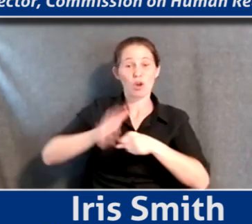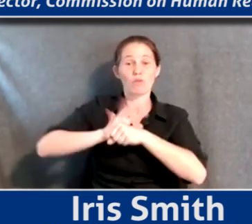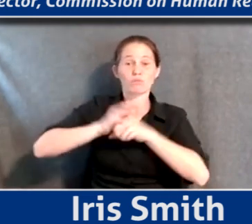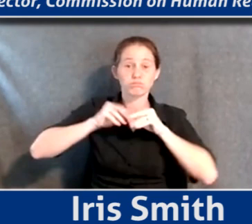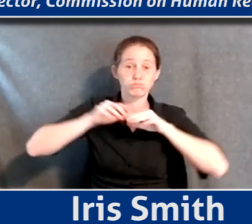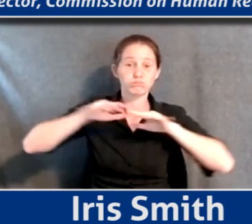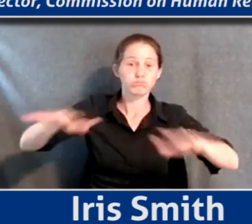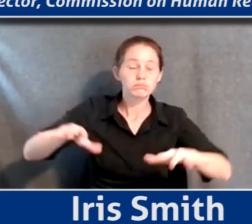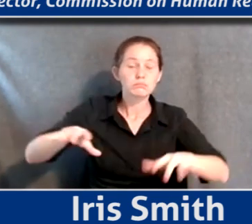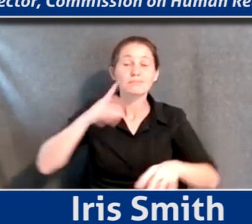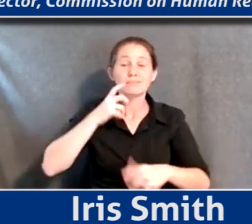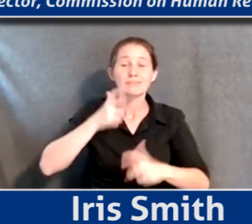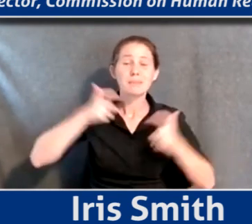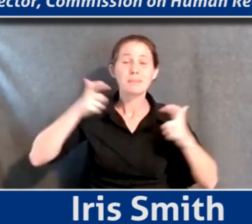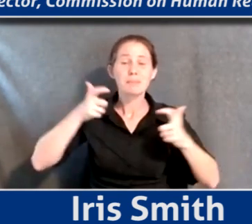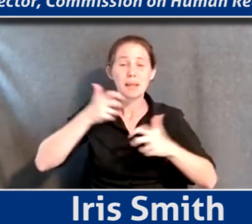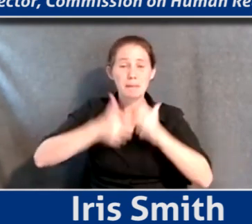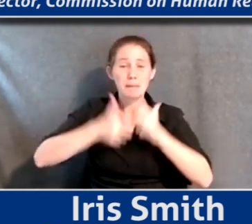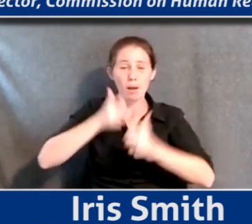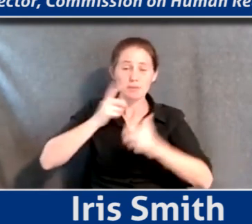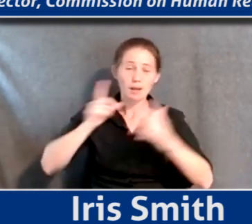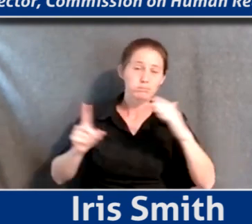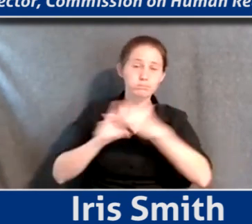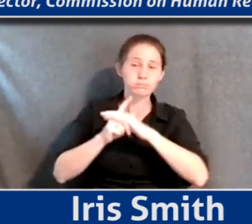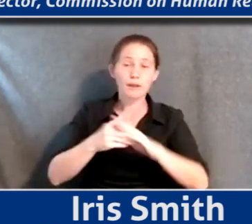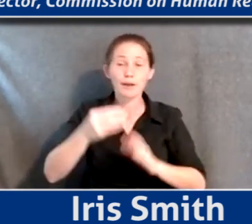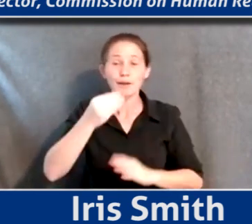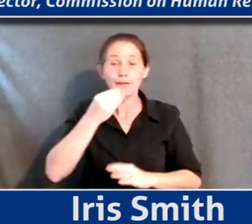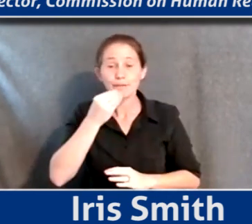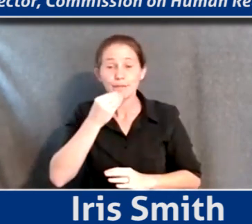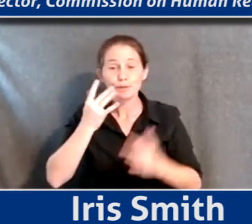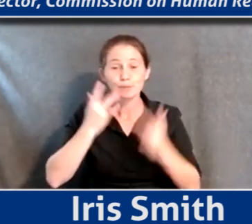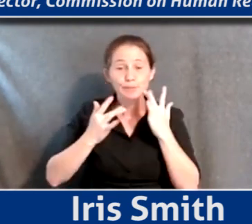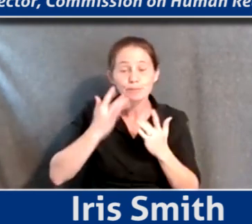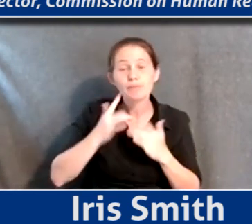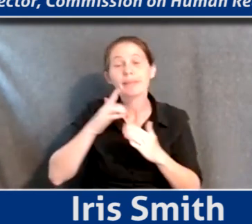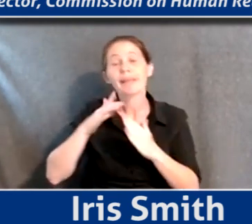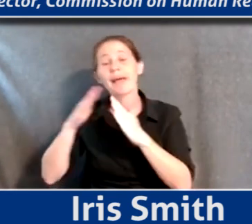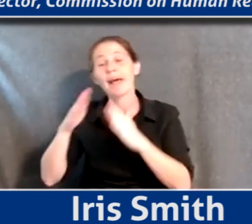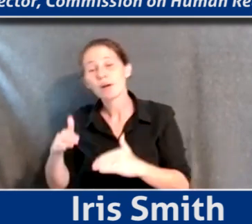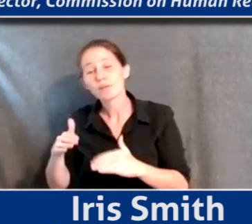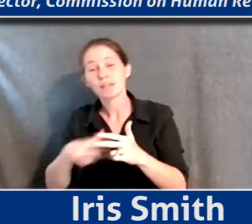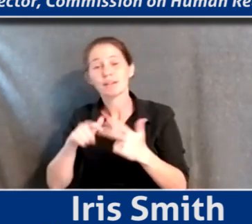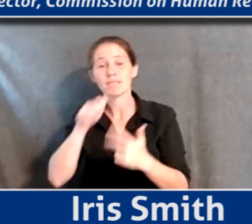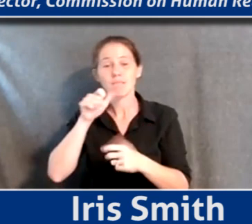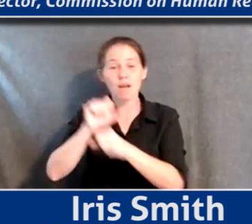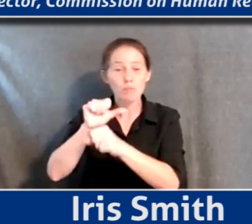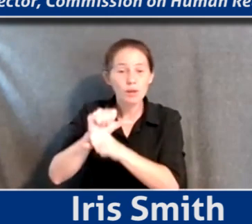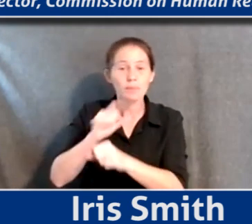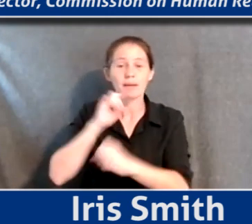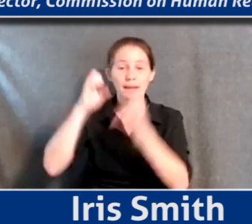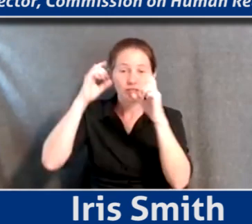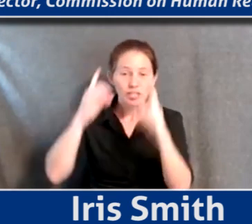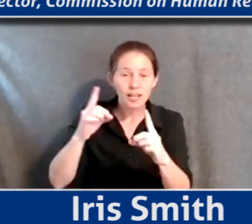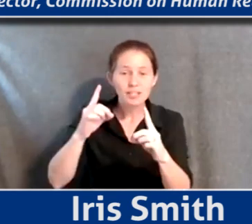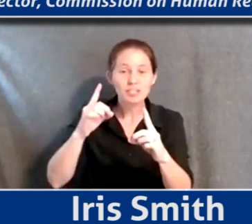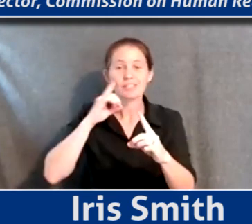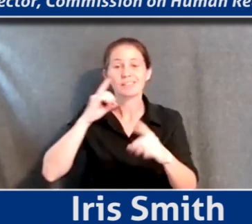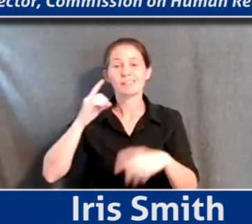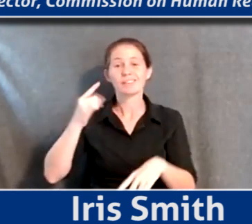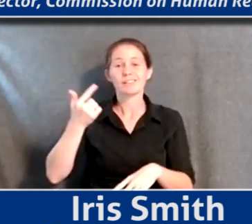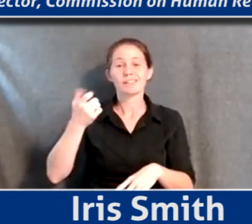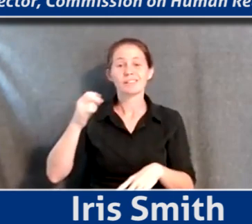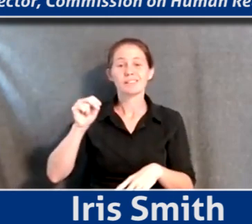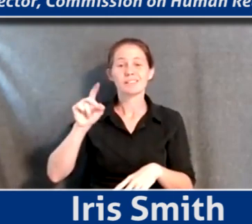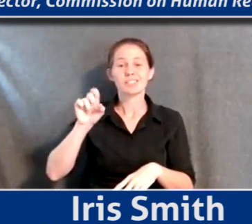you know, the major issues that rise up, food insecurity, housing, employment, education, gender equality,